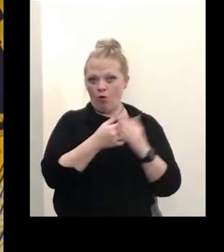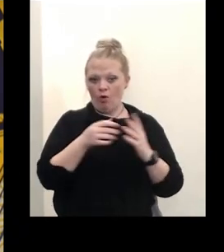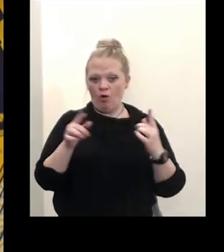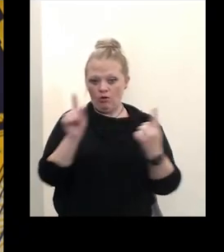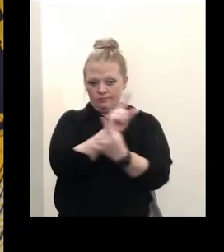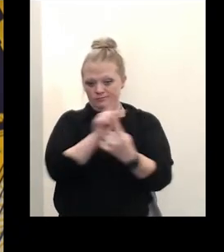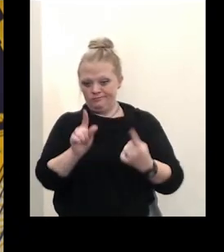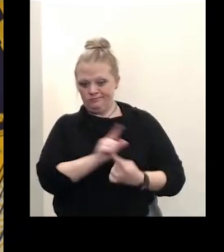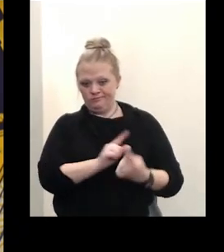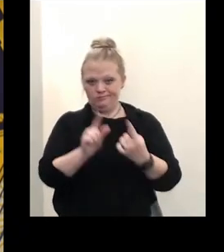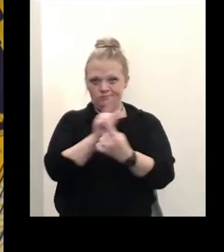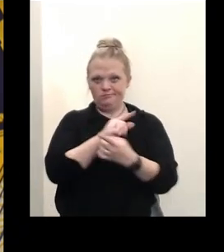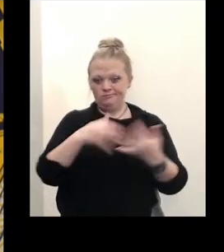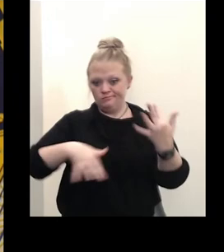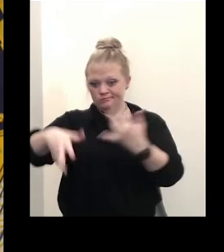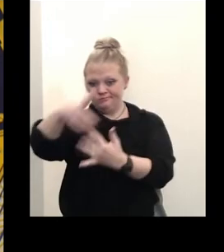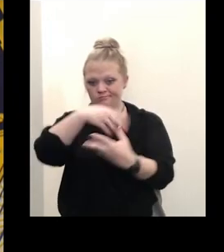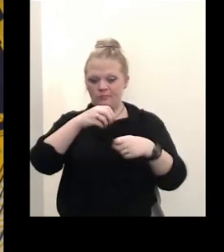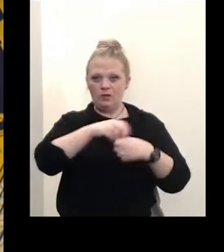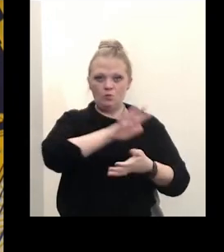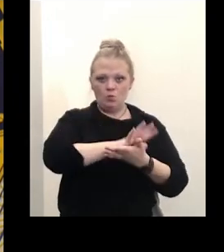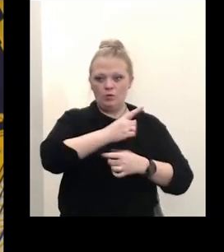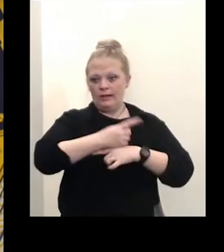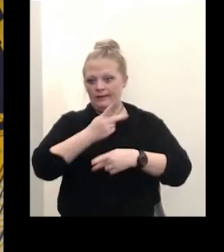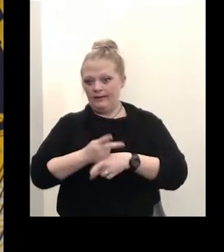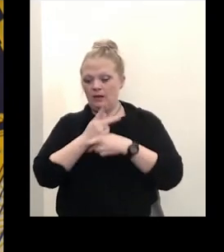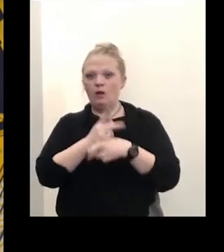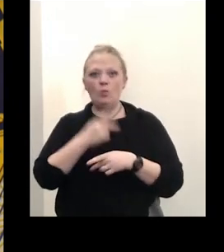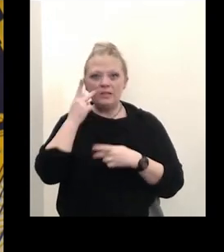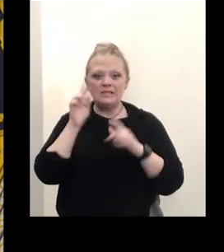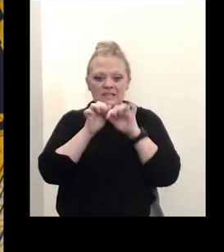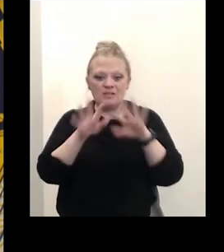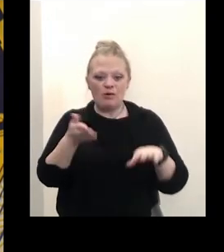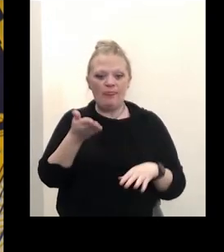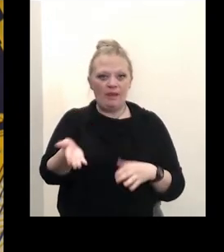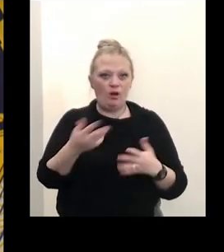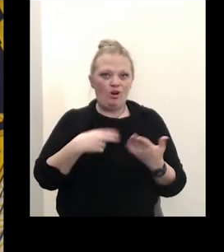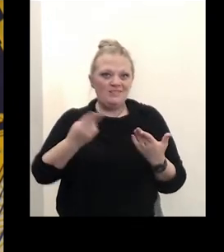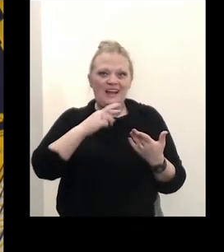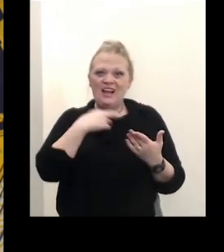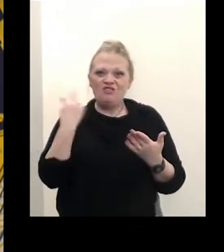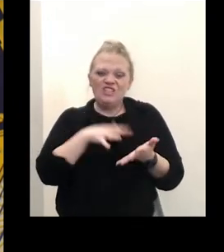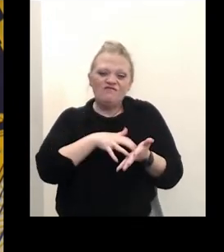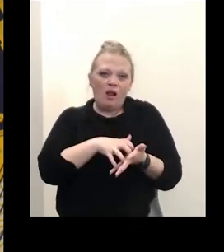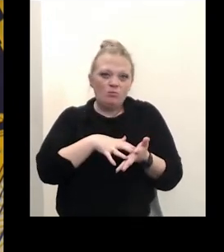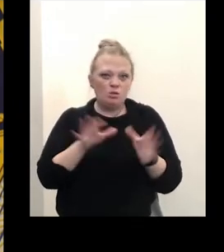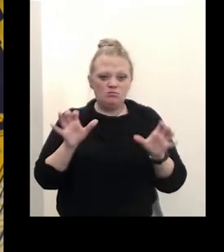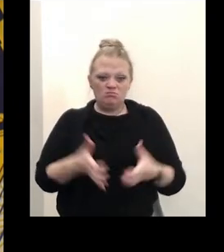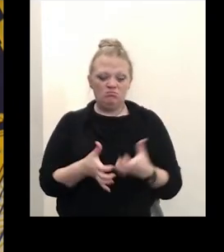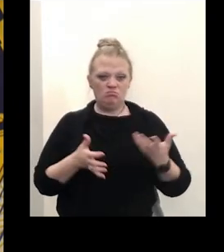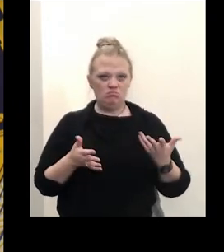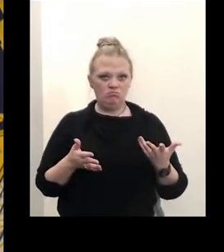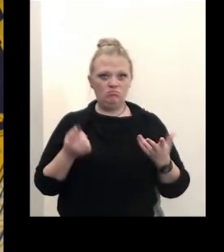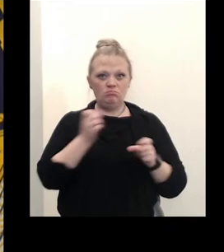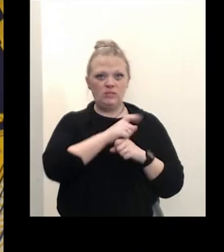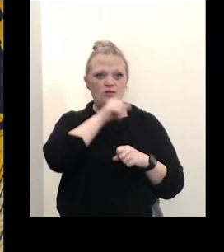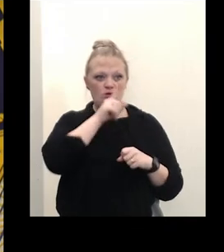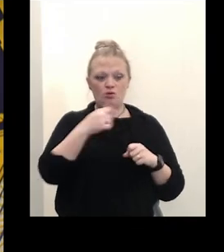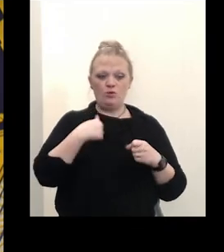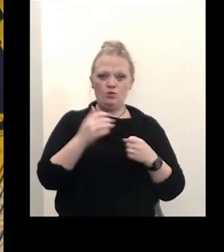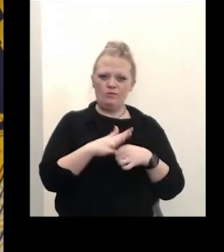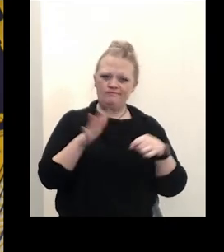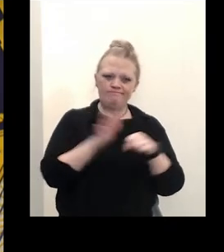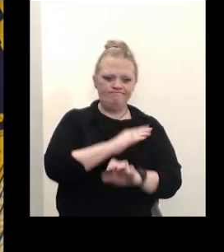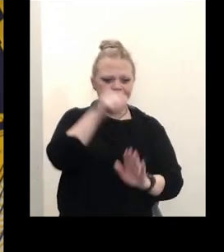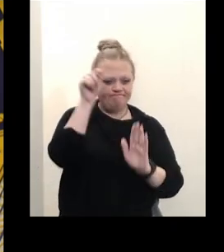daycares again we see transmission there those are high risk vulnerable populations so again we make sure we do a you know complete a